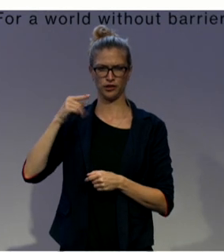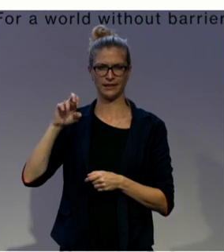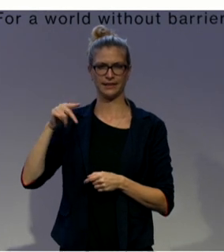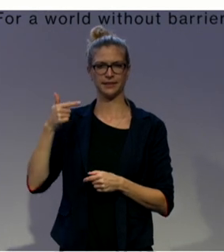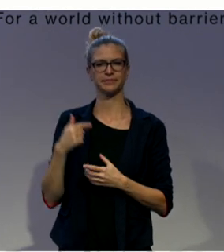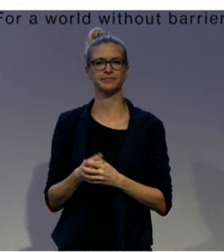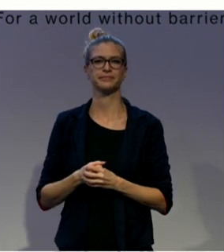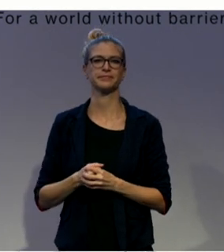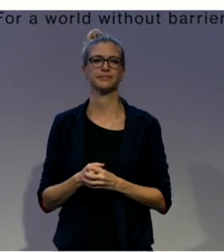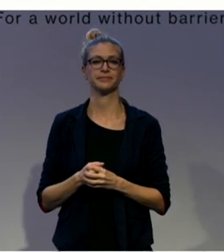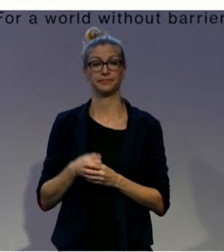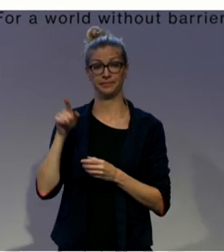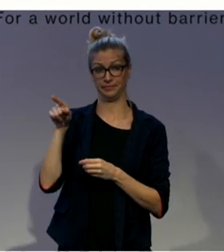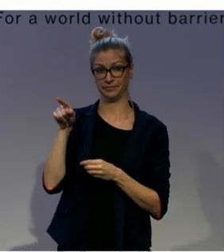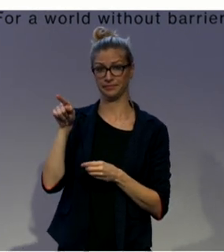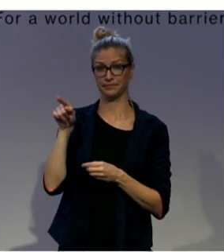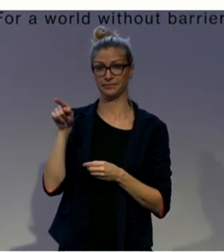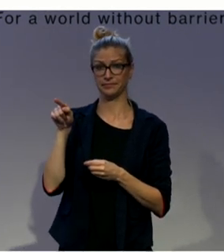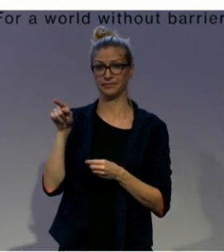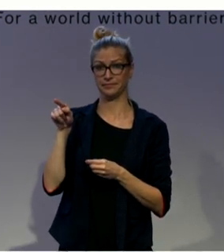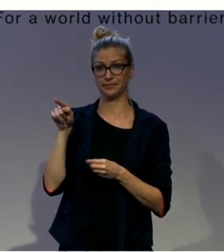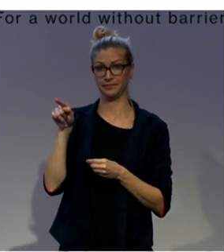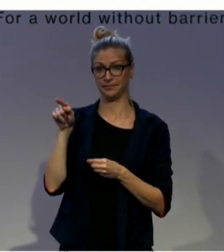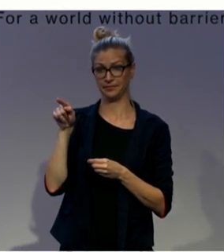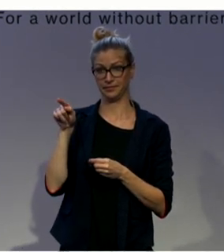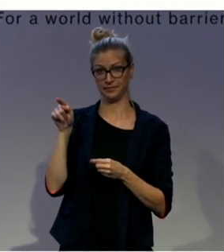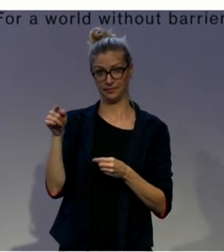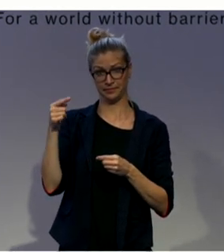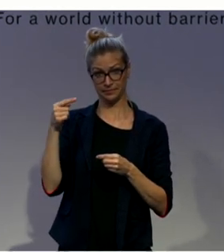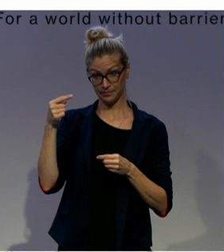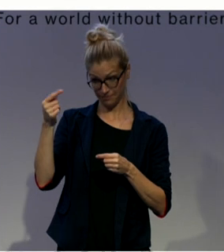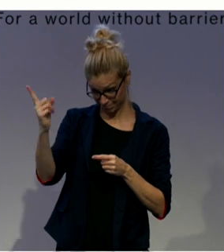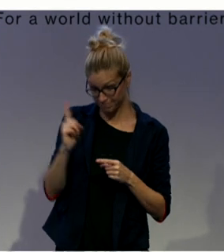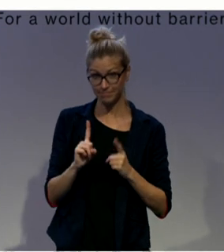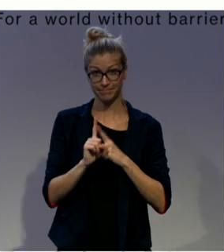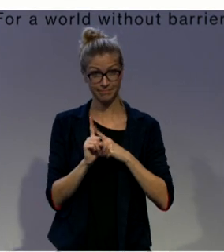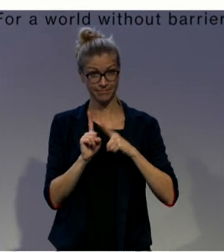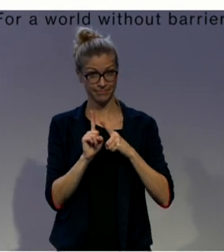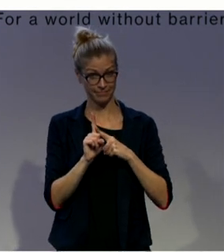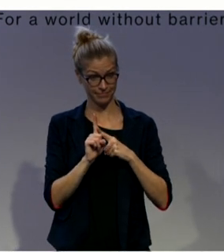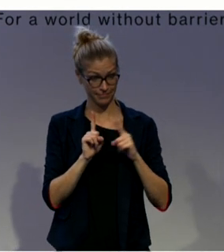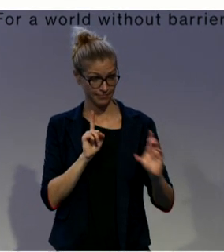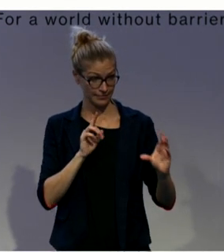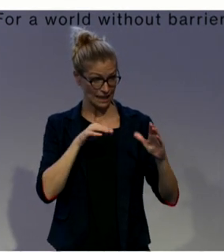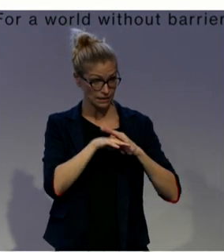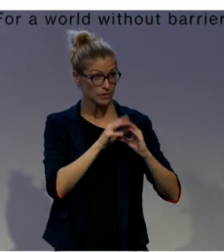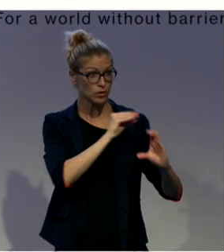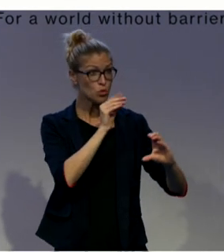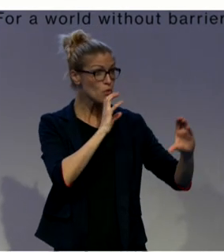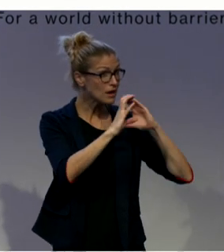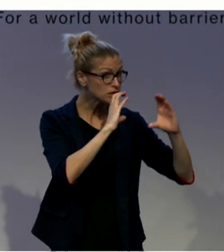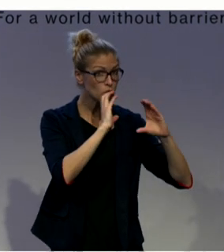violated when there are no accessible communication resources available so that people can